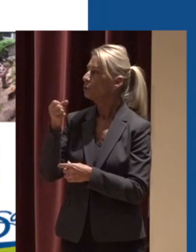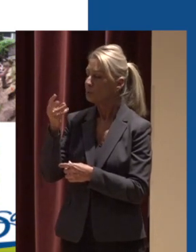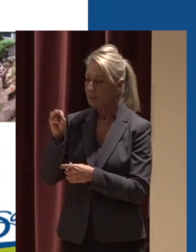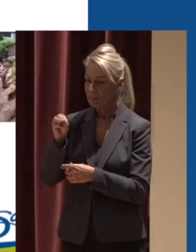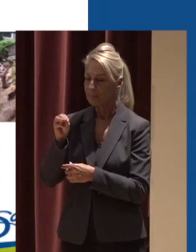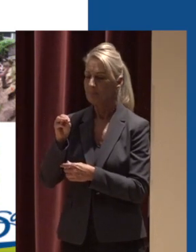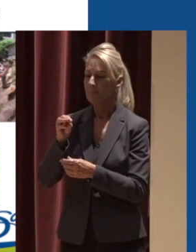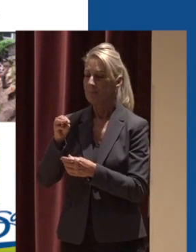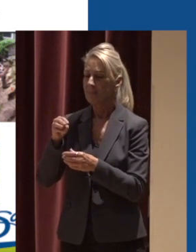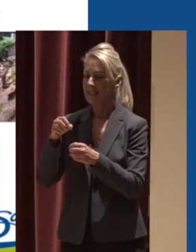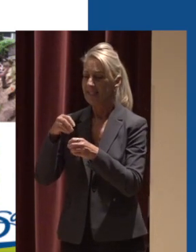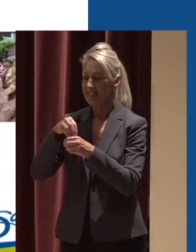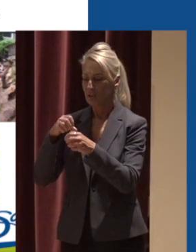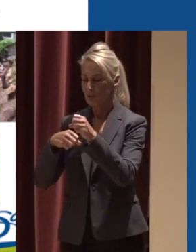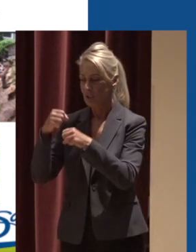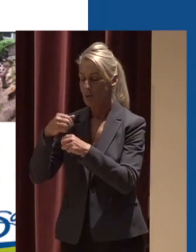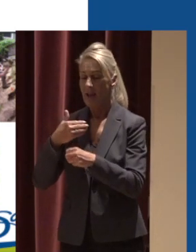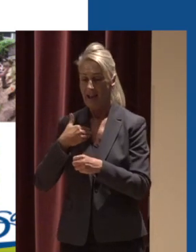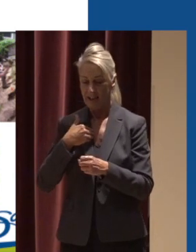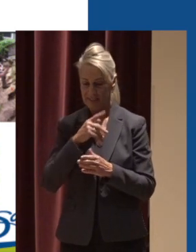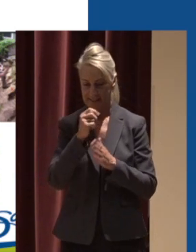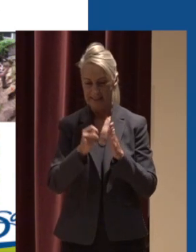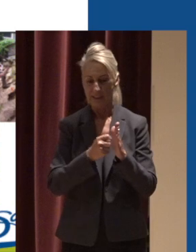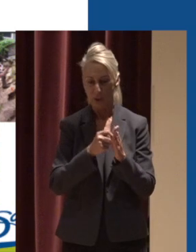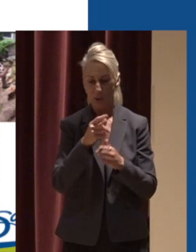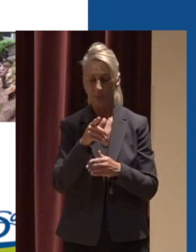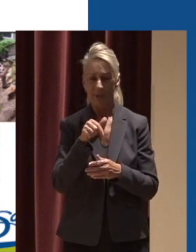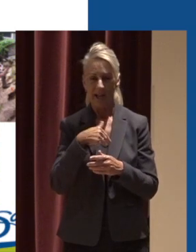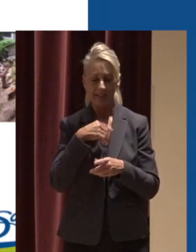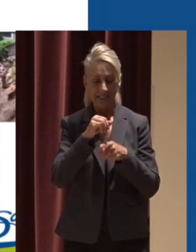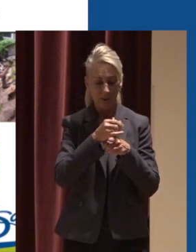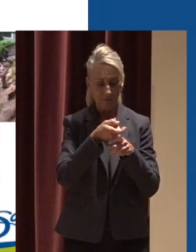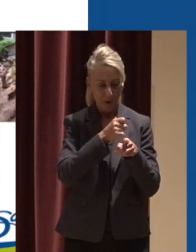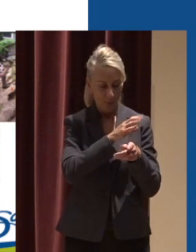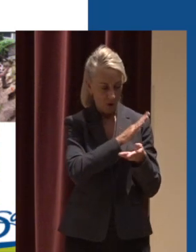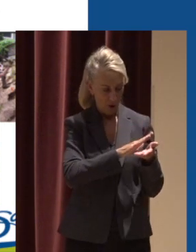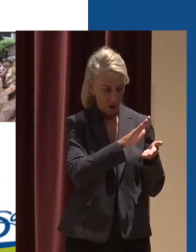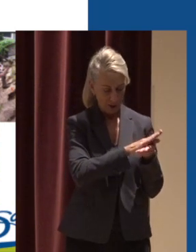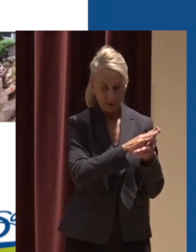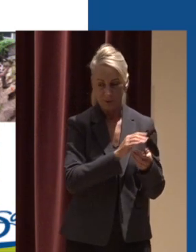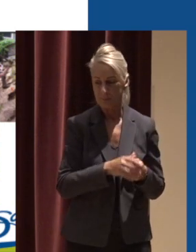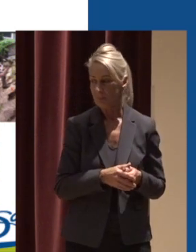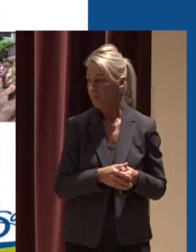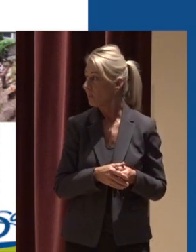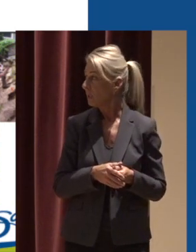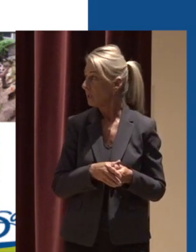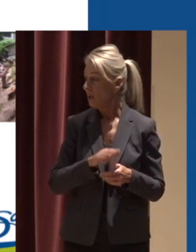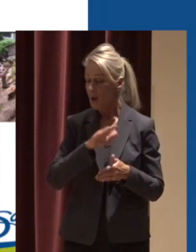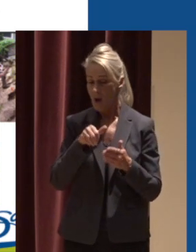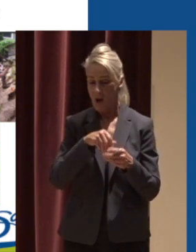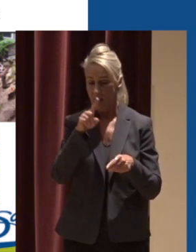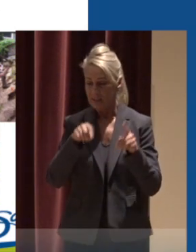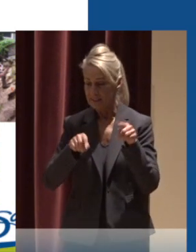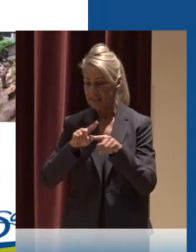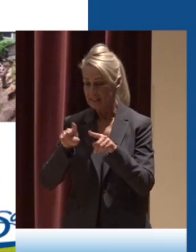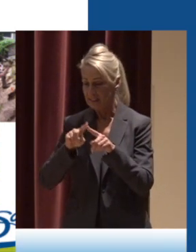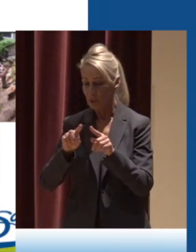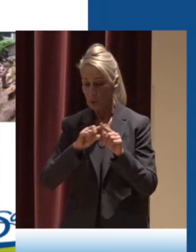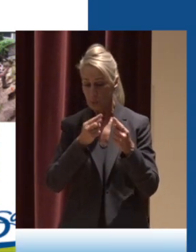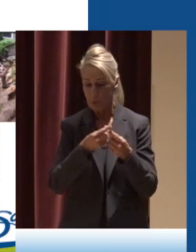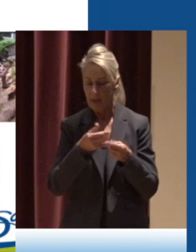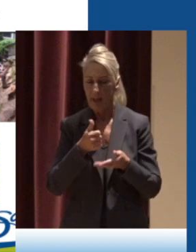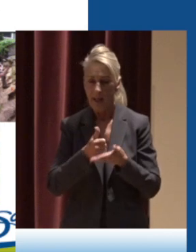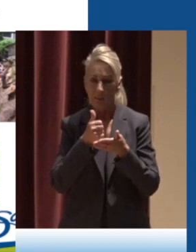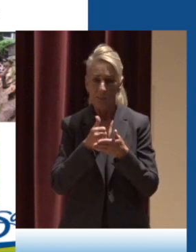have a seasonal stream crew which is made up of interns from college and all of these different work groups help with the